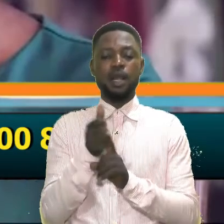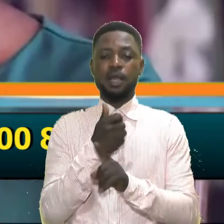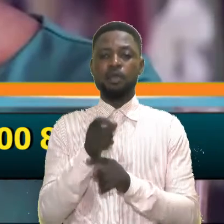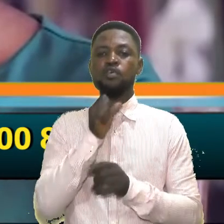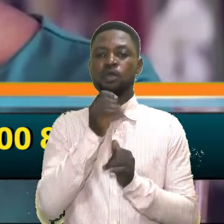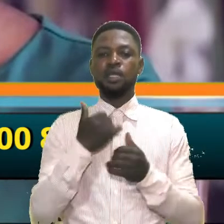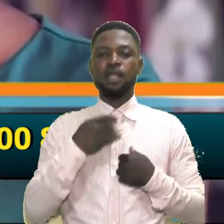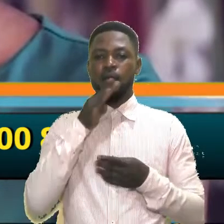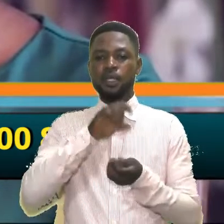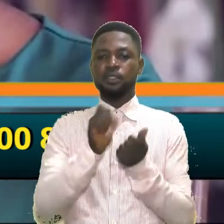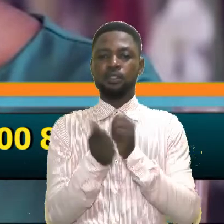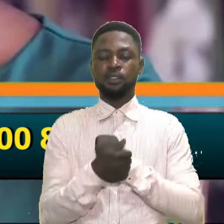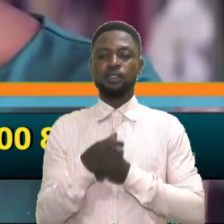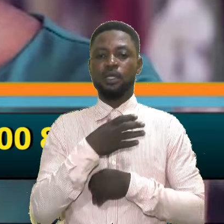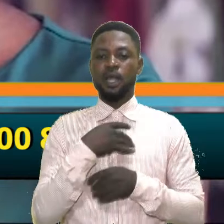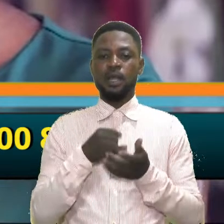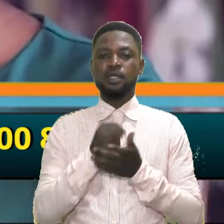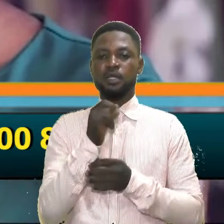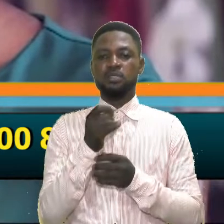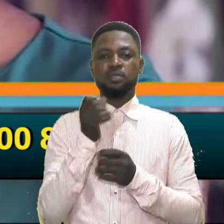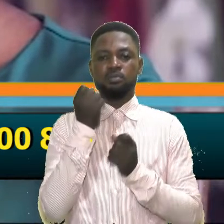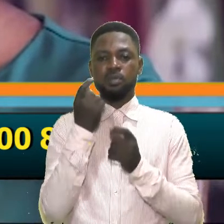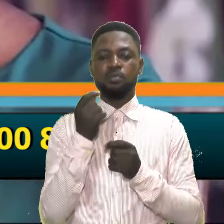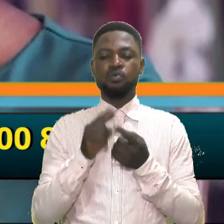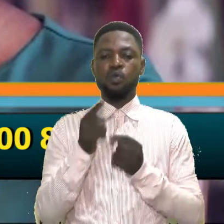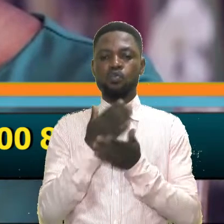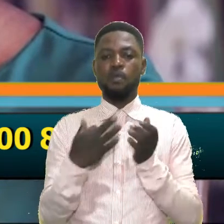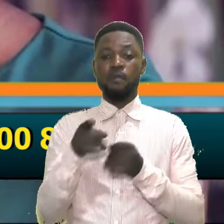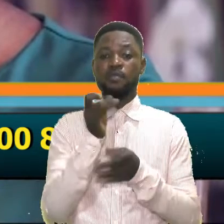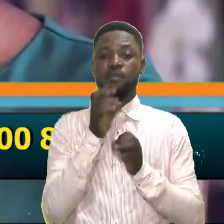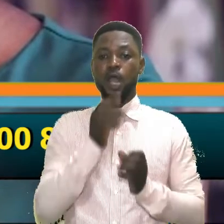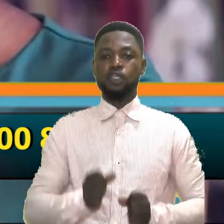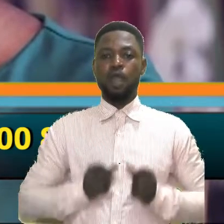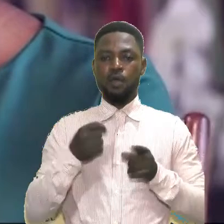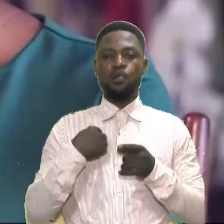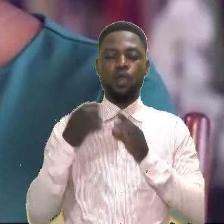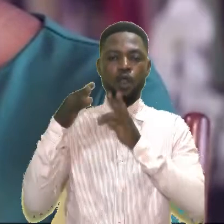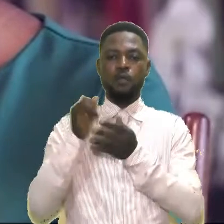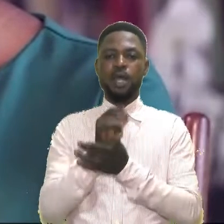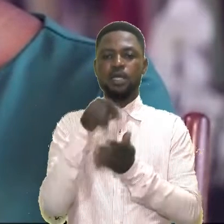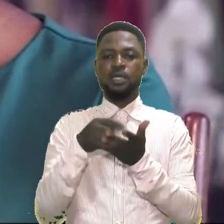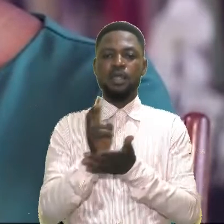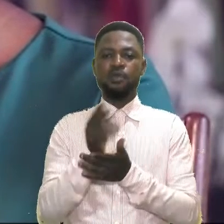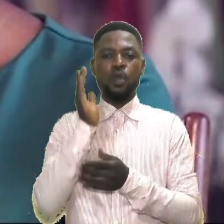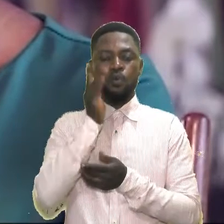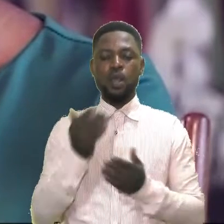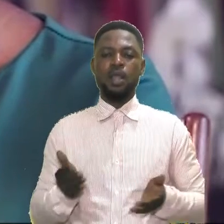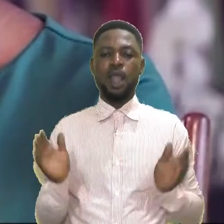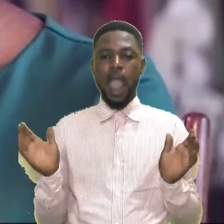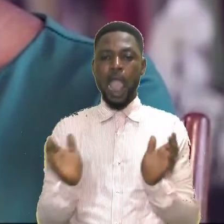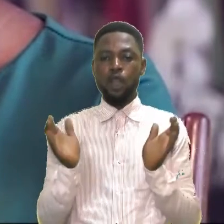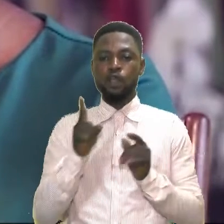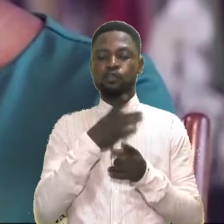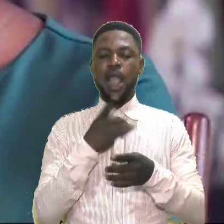Nothing has been changed and they may be disturbing to some of you. If you are a survivor, we hope that this video will encourage